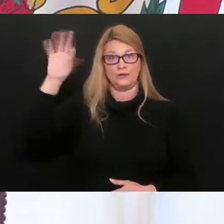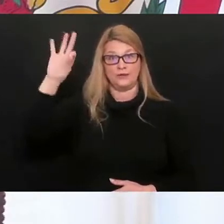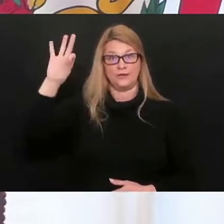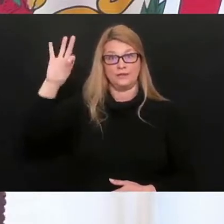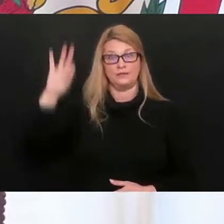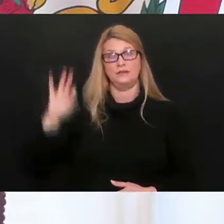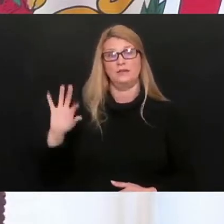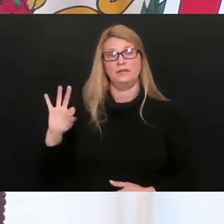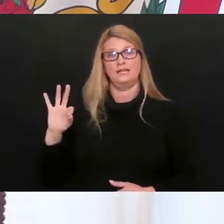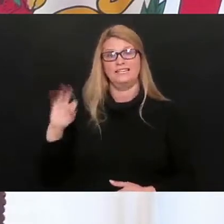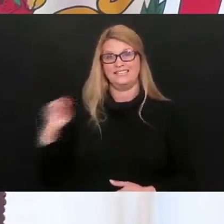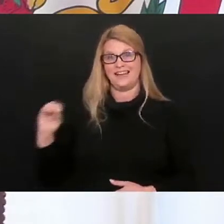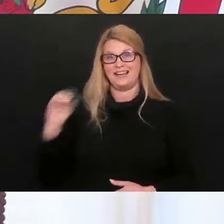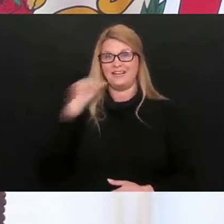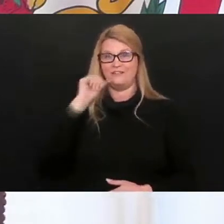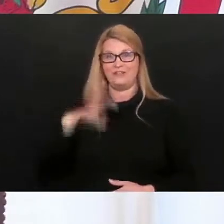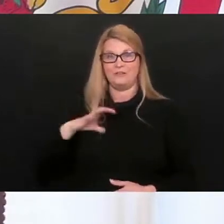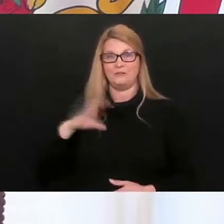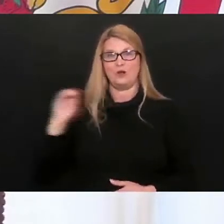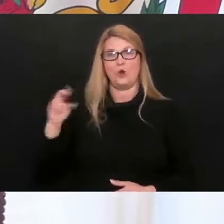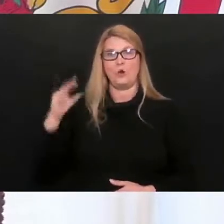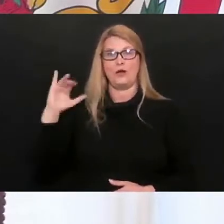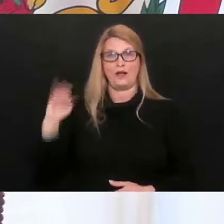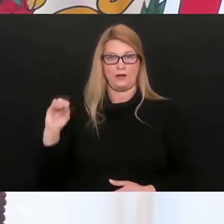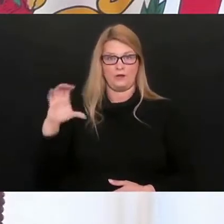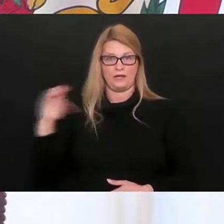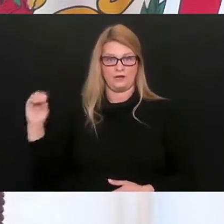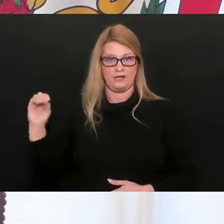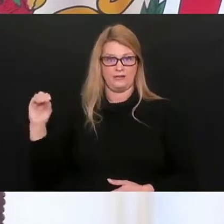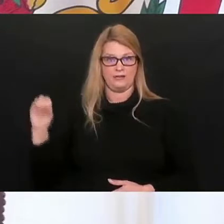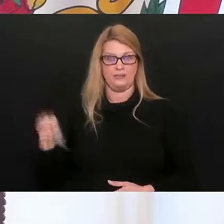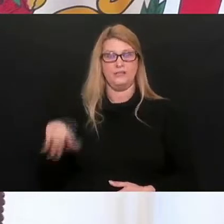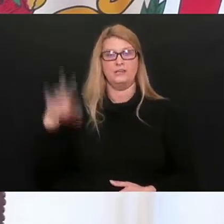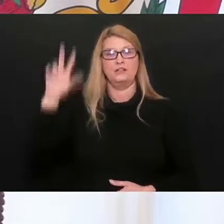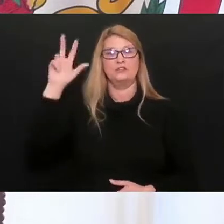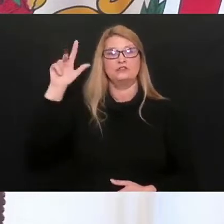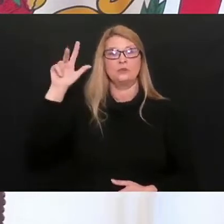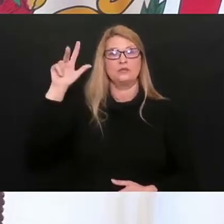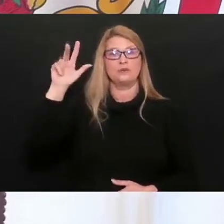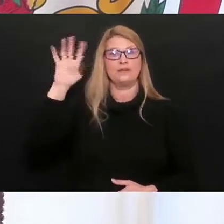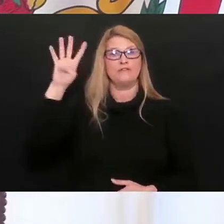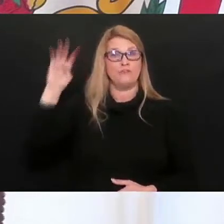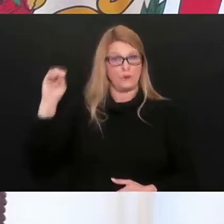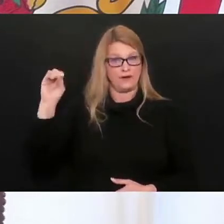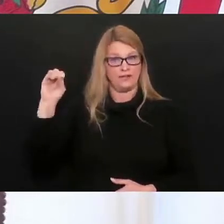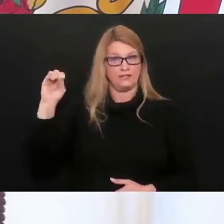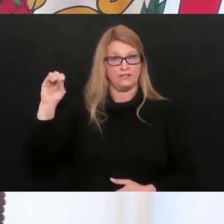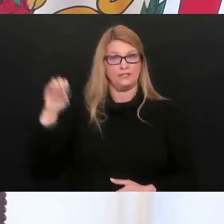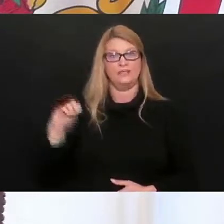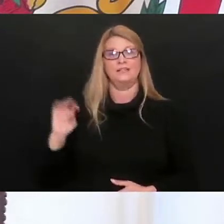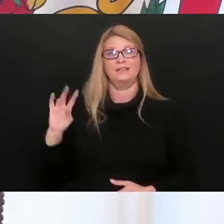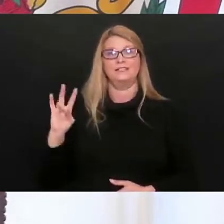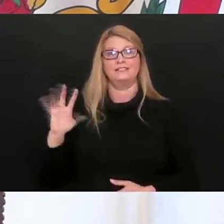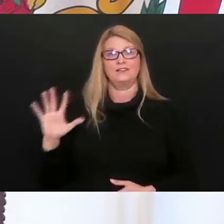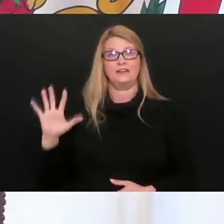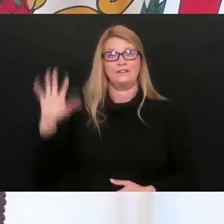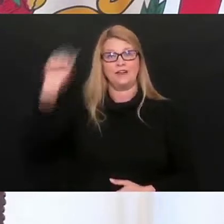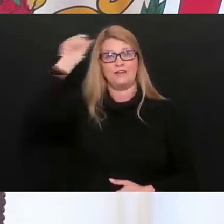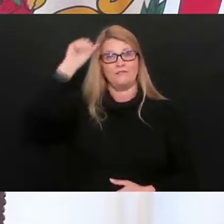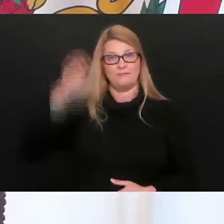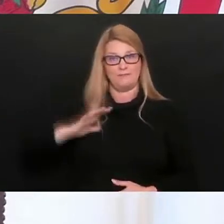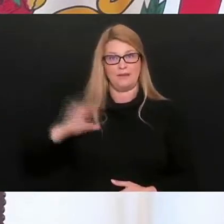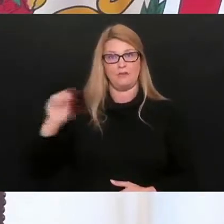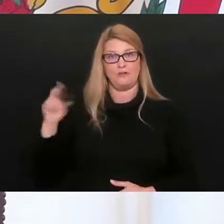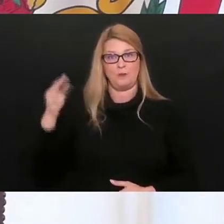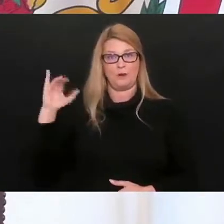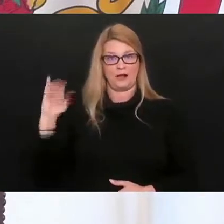death, a 90-year-old female from Ohio County, our 2,340th death, a 75-year-old male from